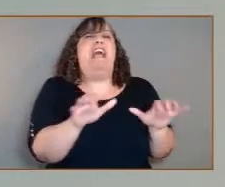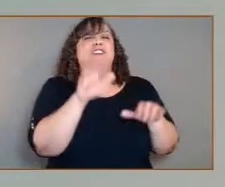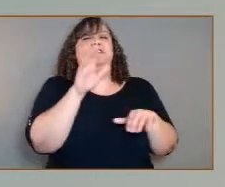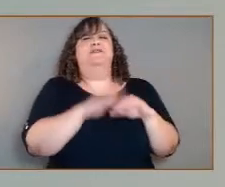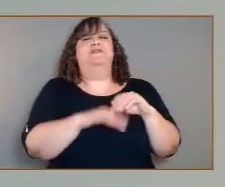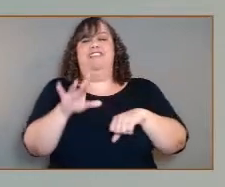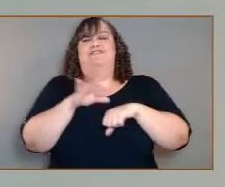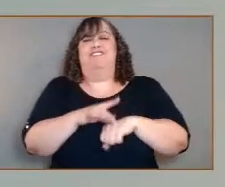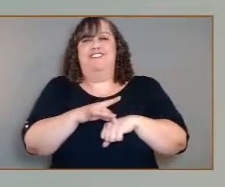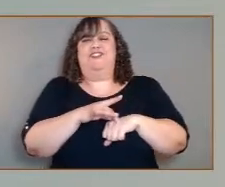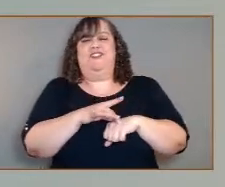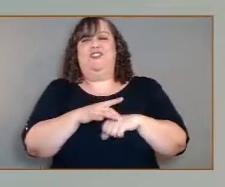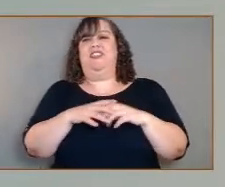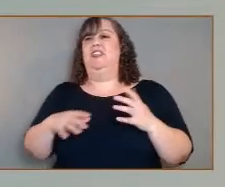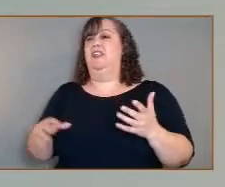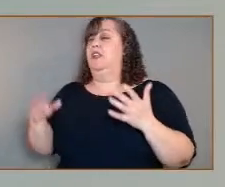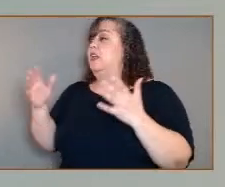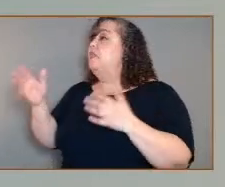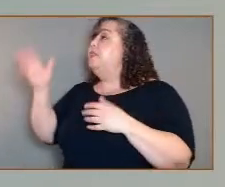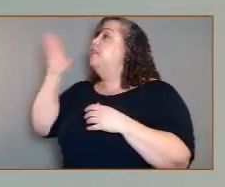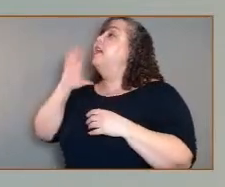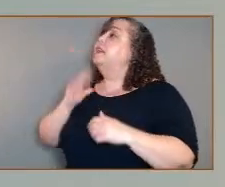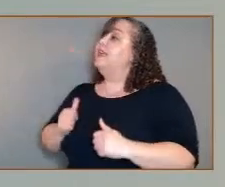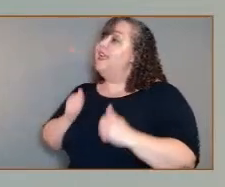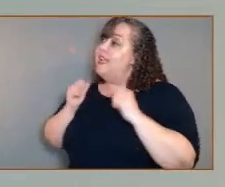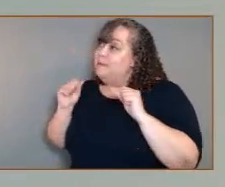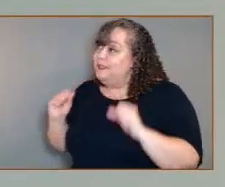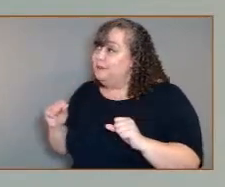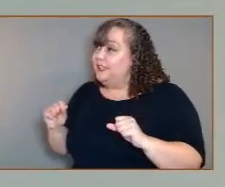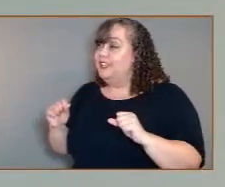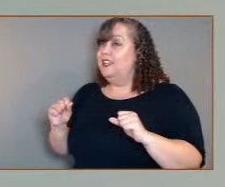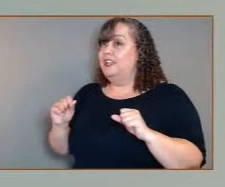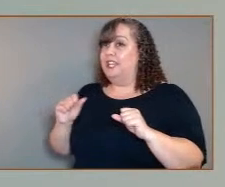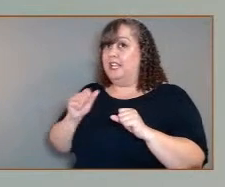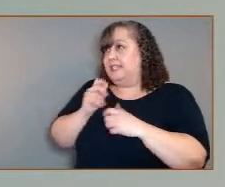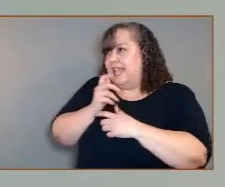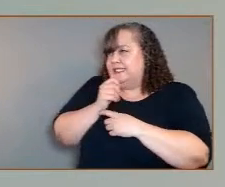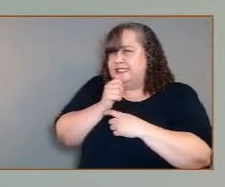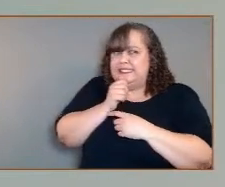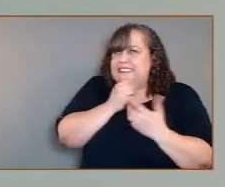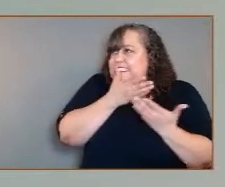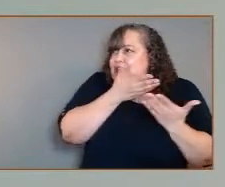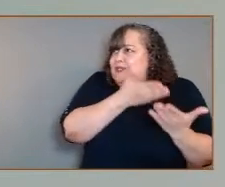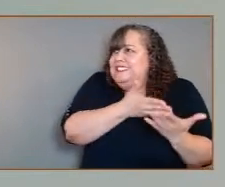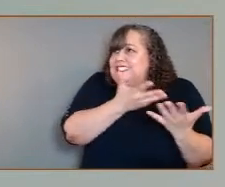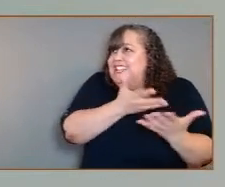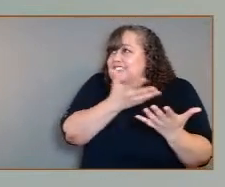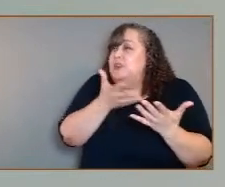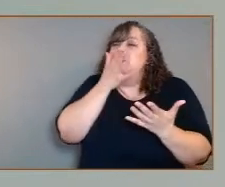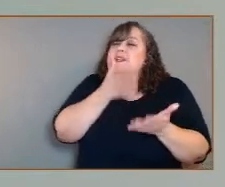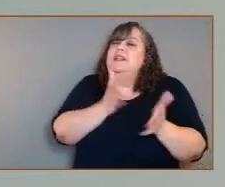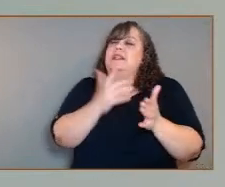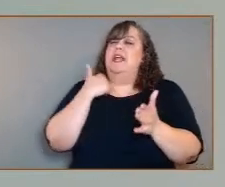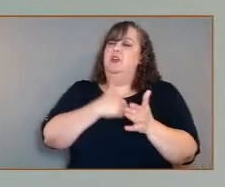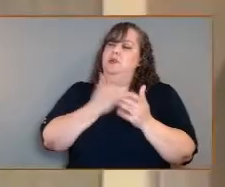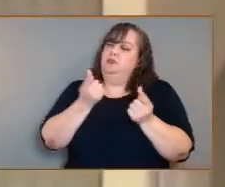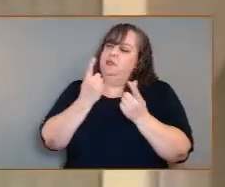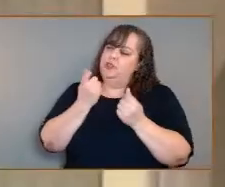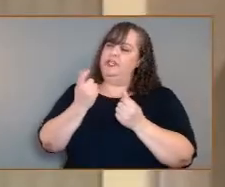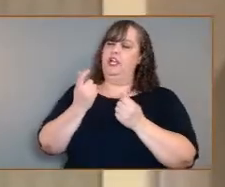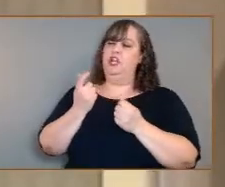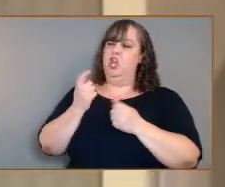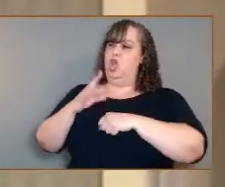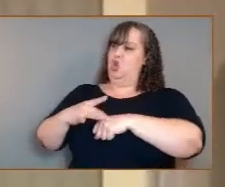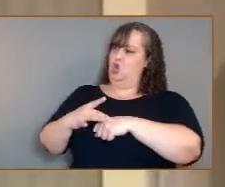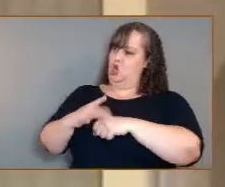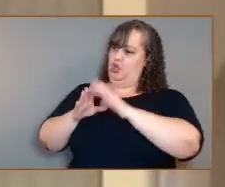past habitability will allow us to understand the evolution of Earth-sized planets around other stars. I